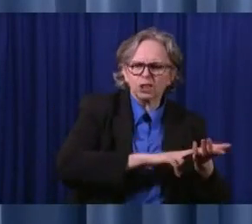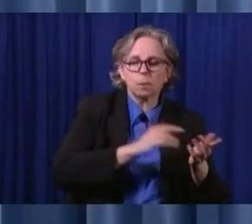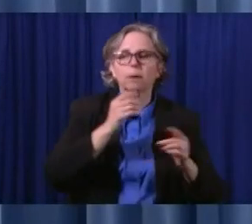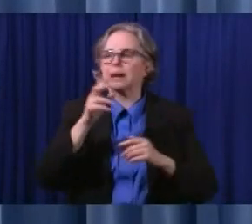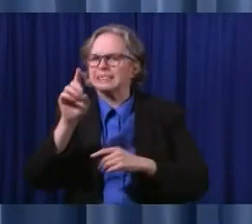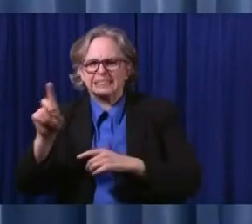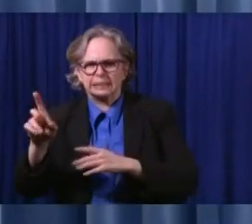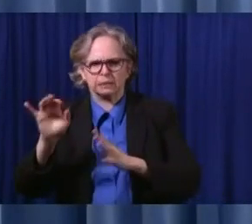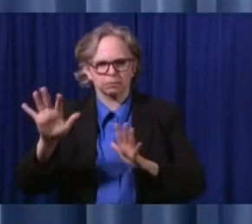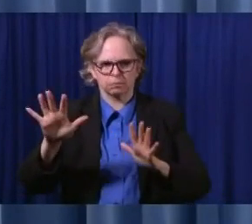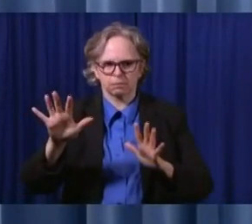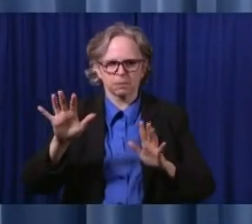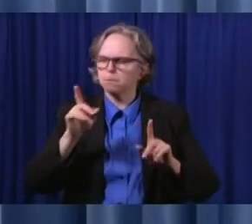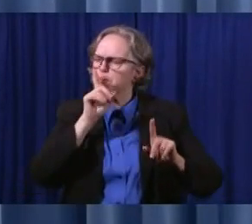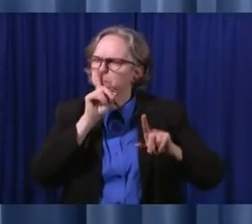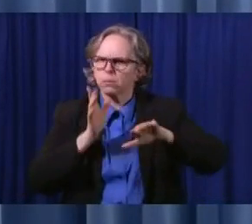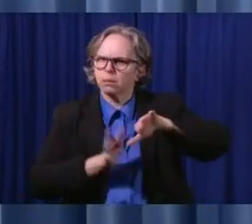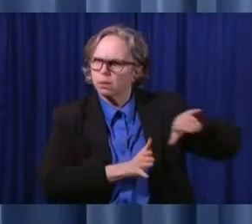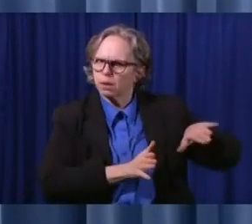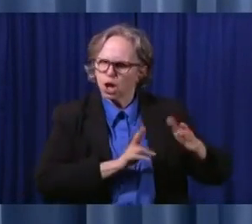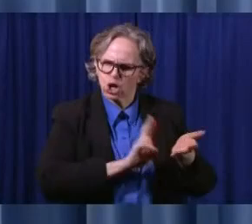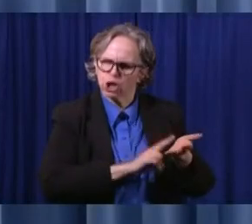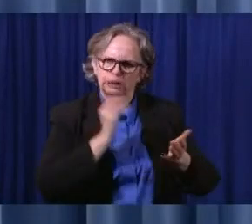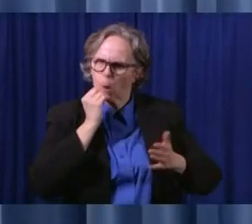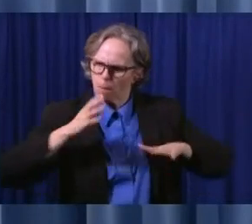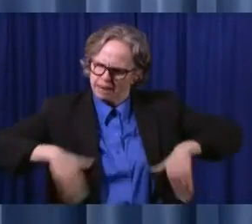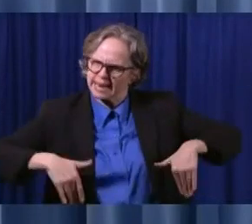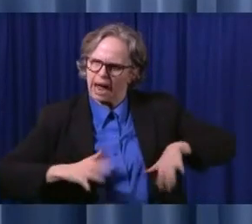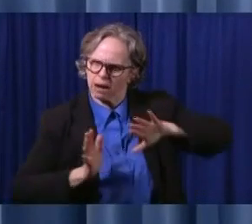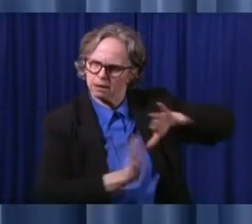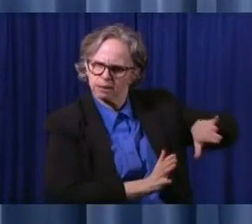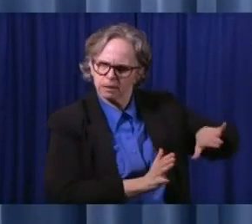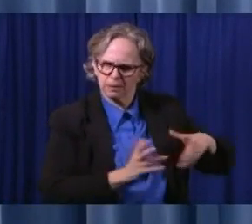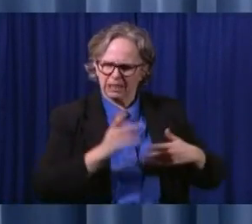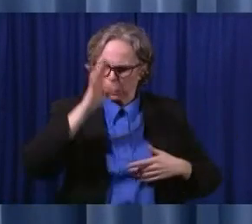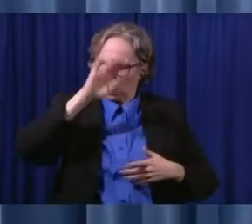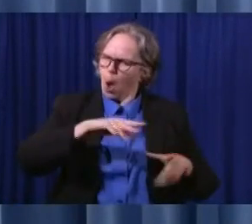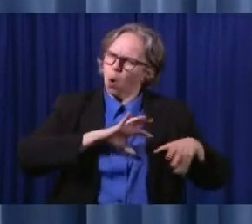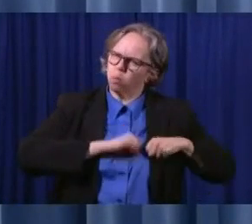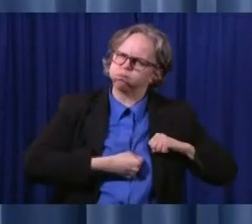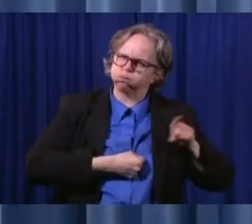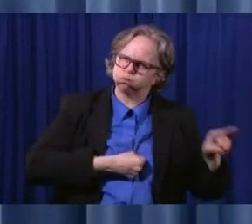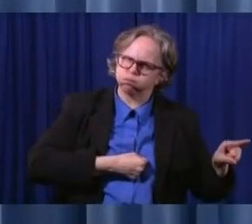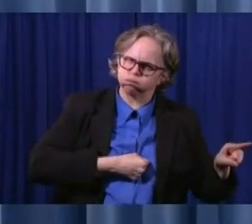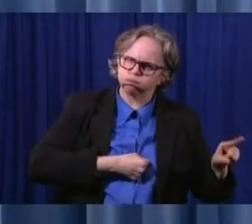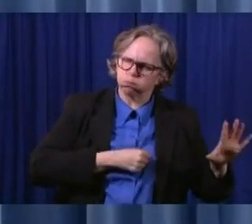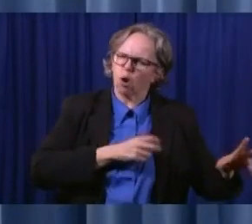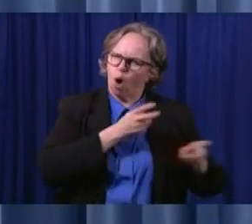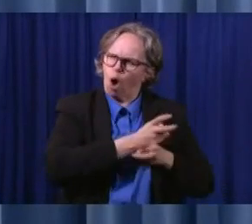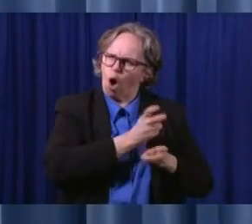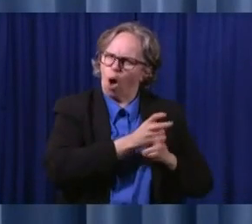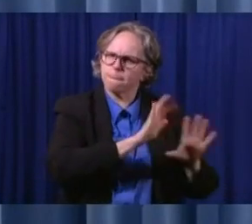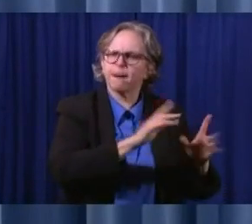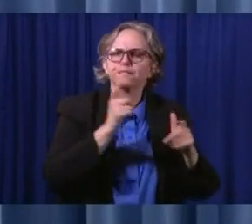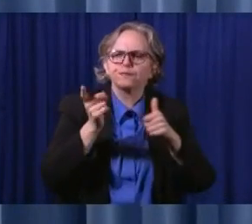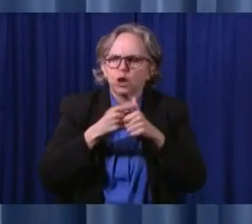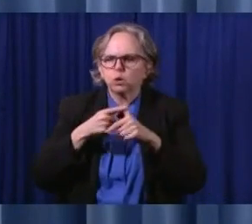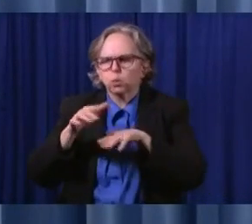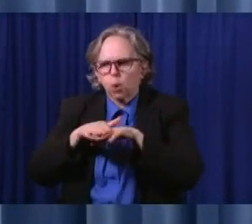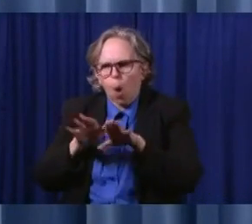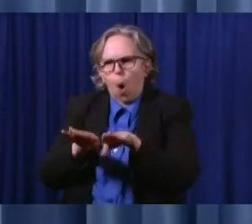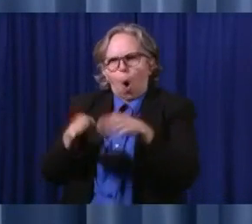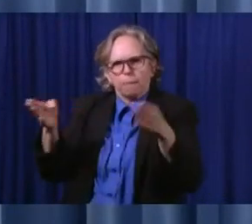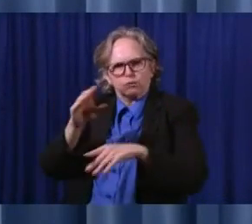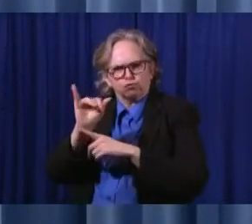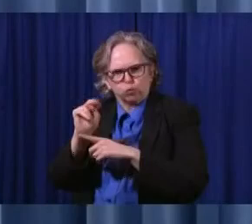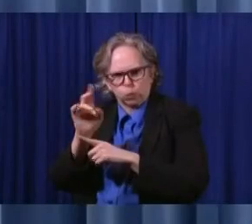nursing homes yet. And I know that causes anguish for a lot of people who are watching this. But we're trying to do this so that we